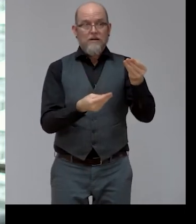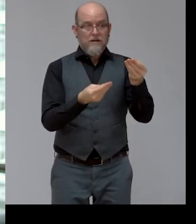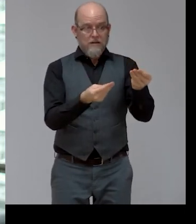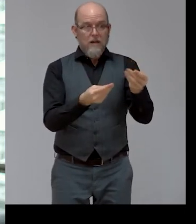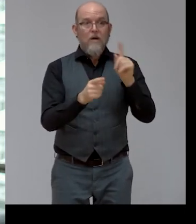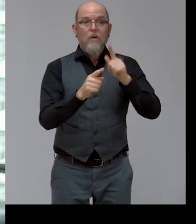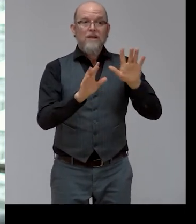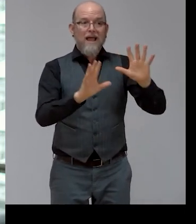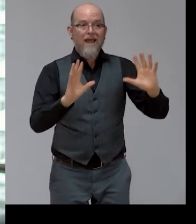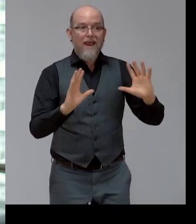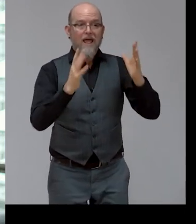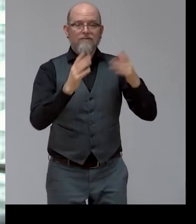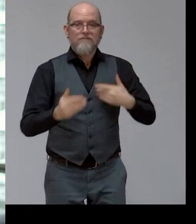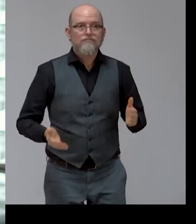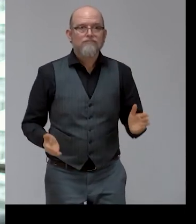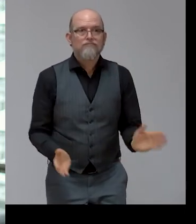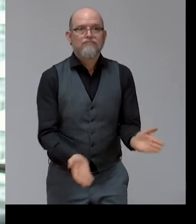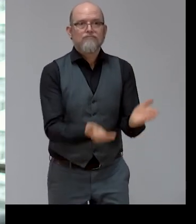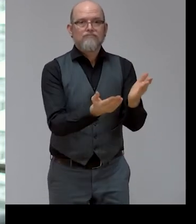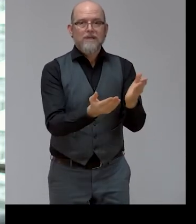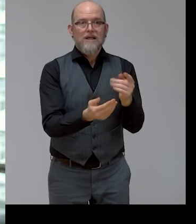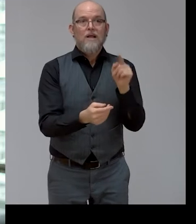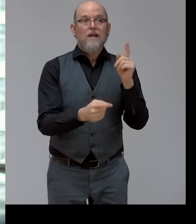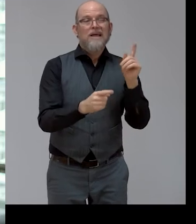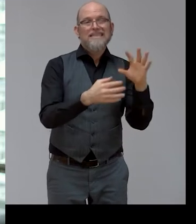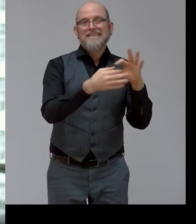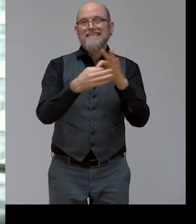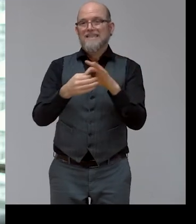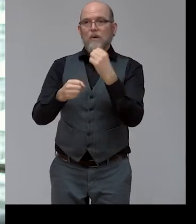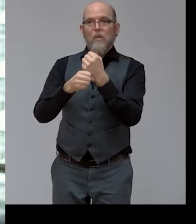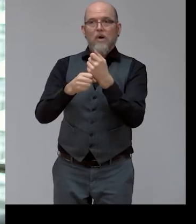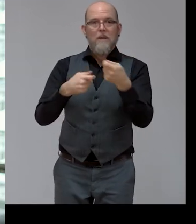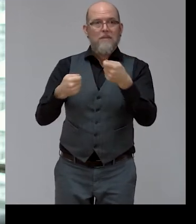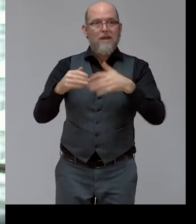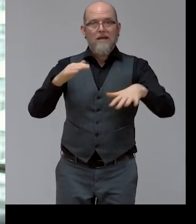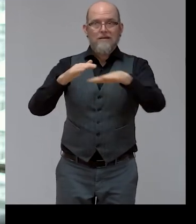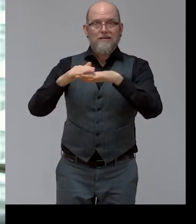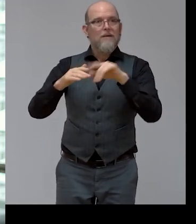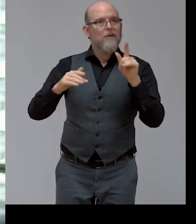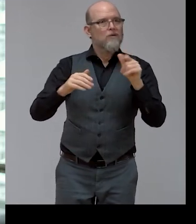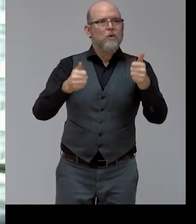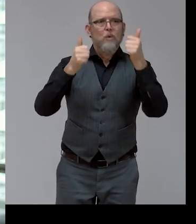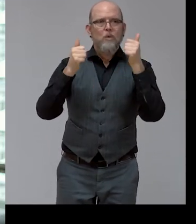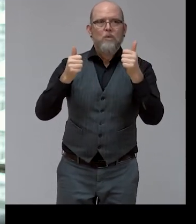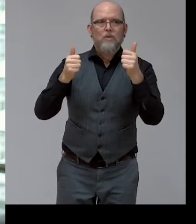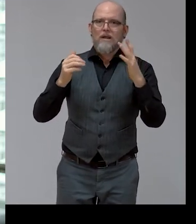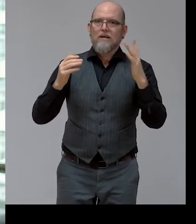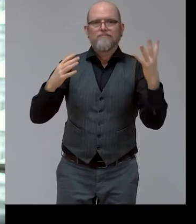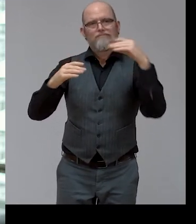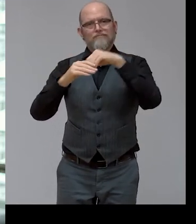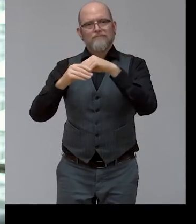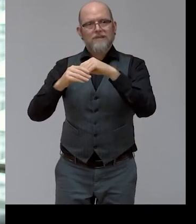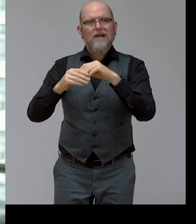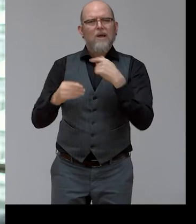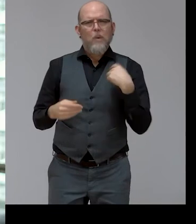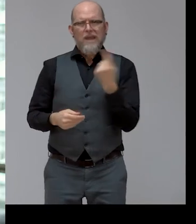We have to define concrete measures to achieve these objectives. We will